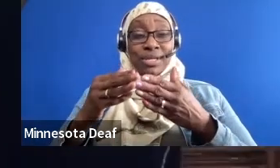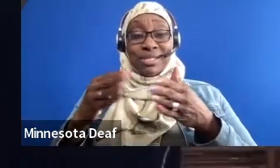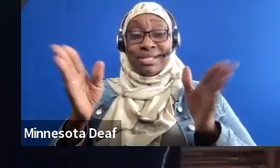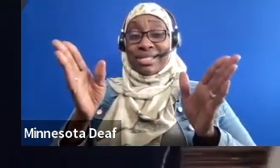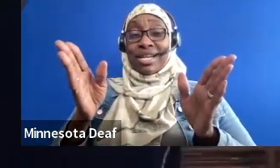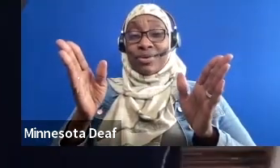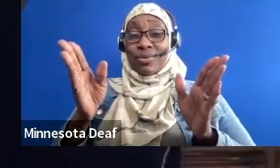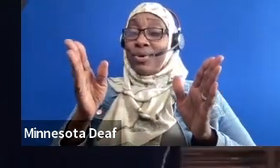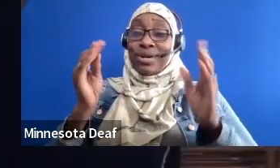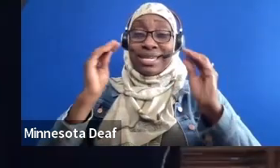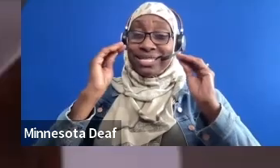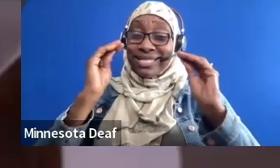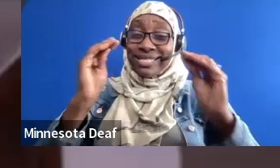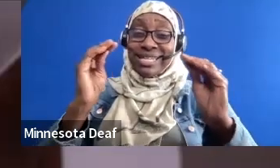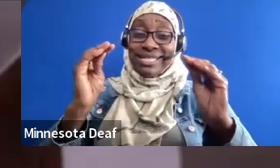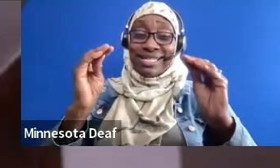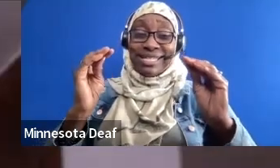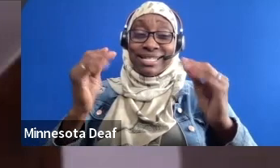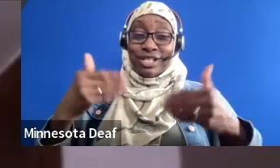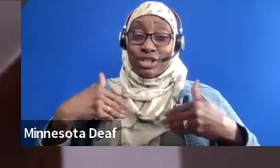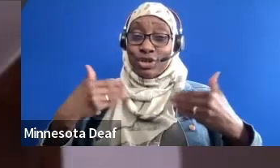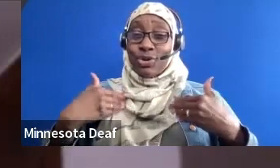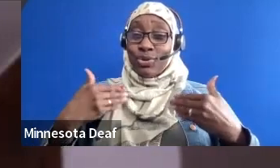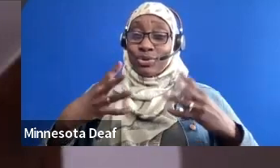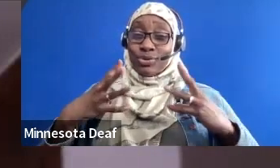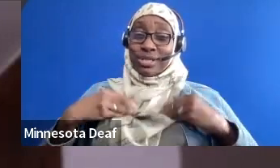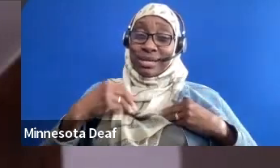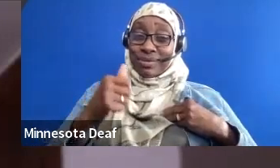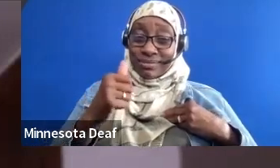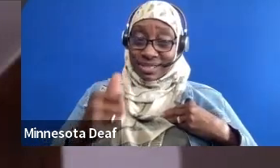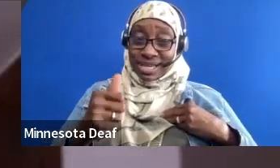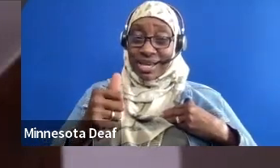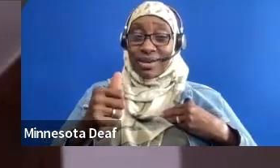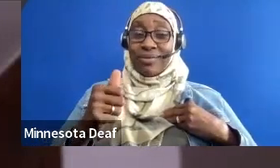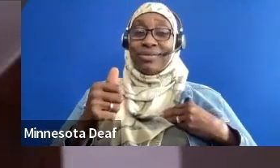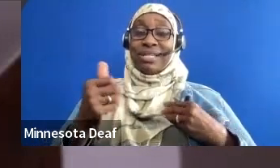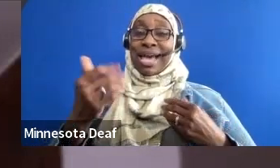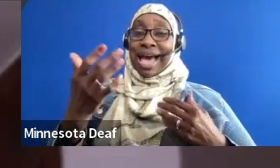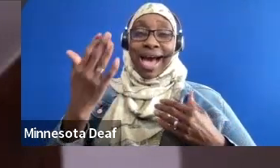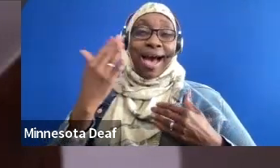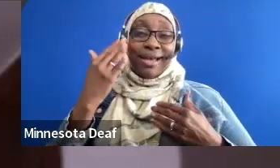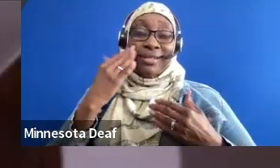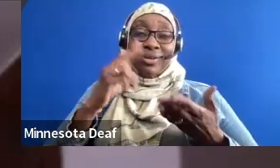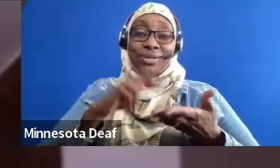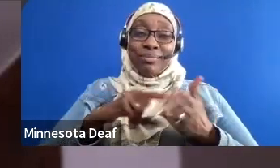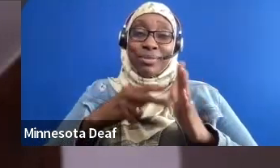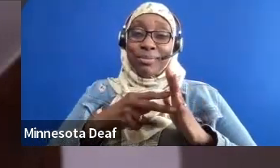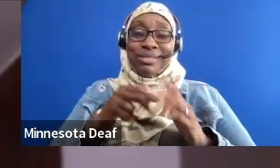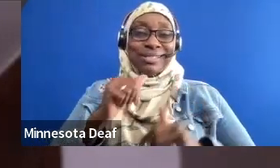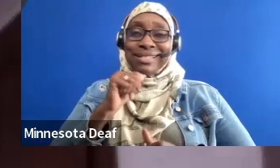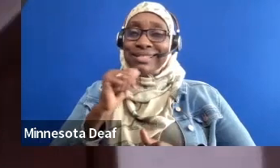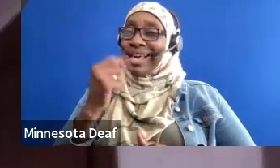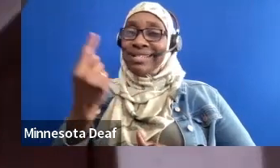purpose. For me, ATT is not just something I teach in, but it's something I grew up in.